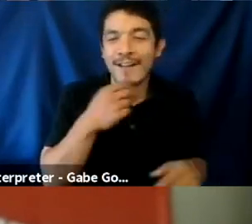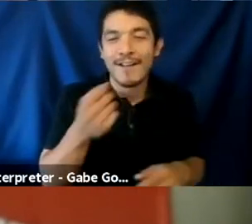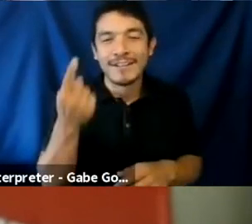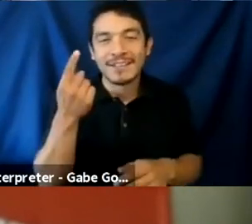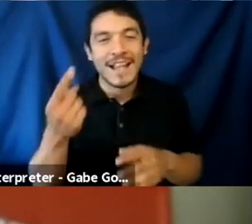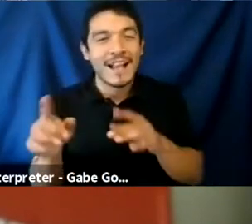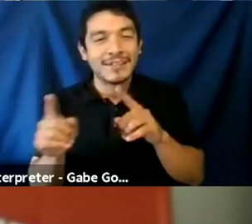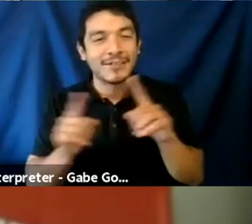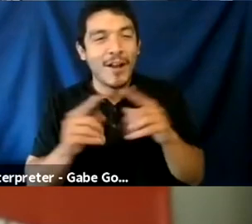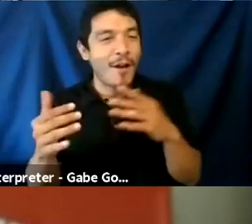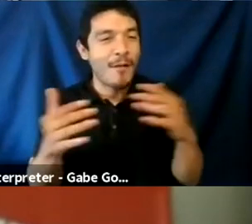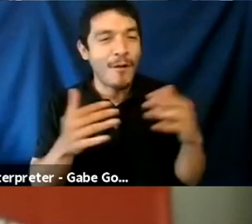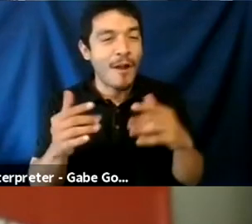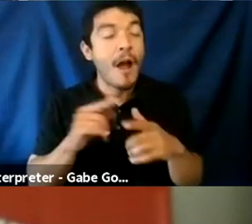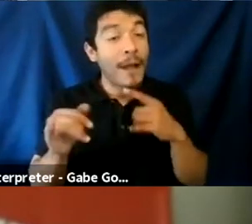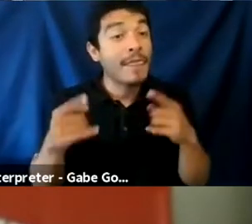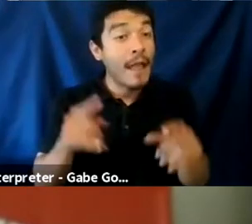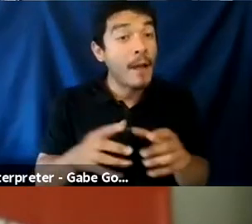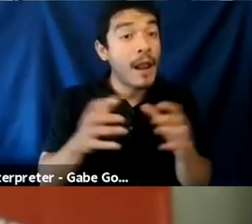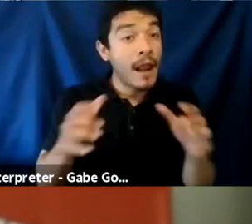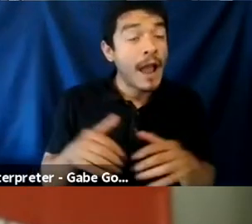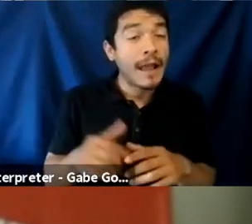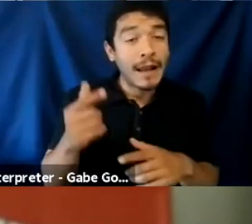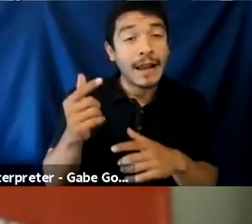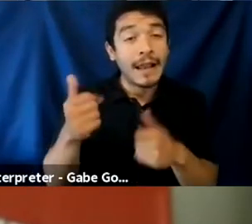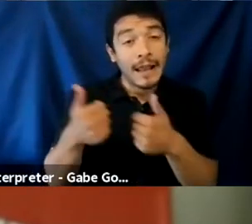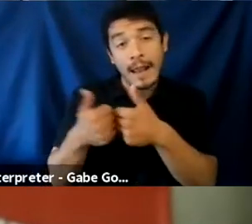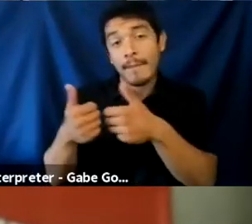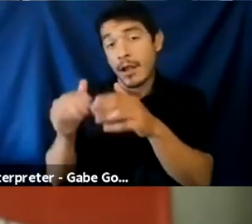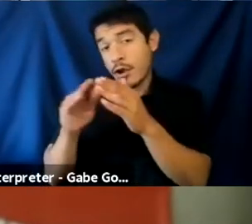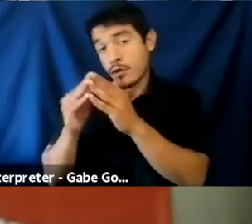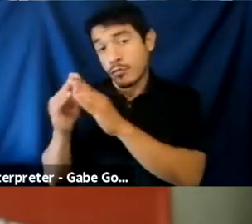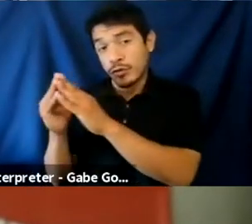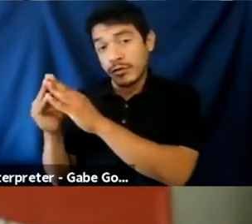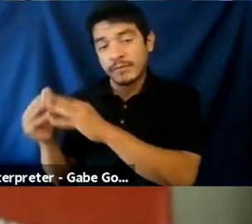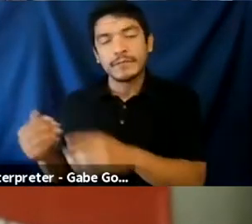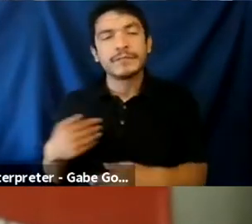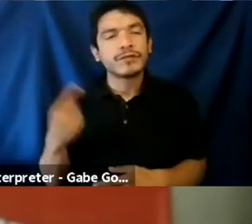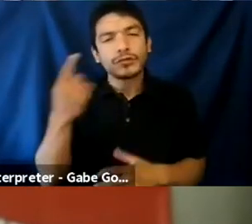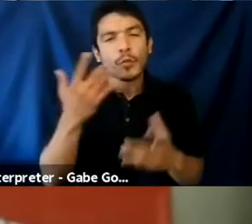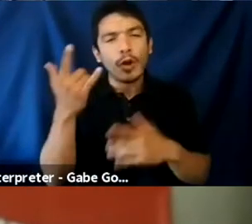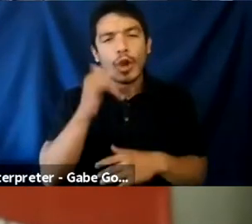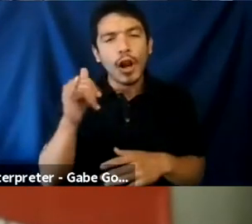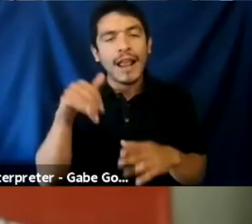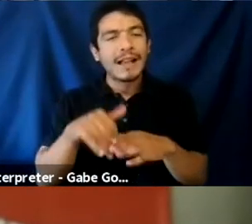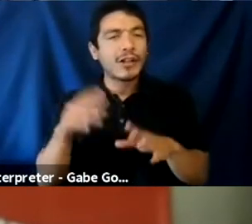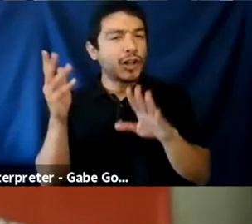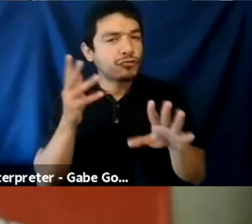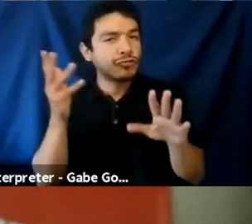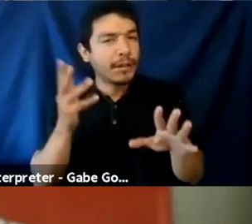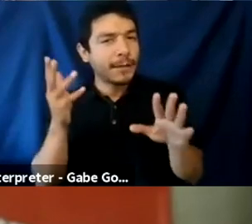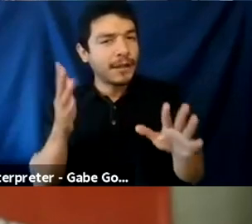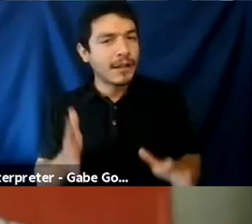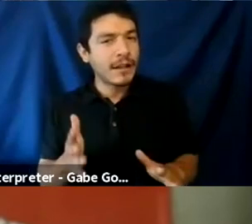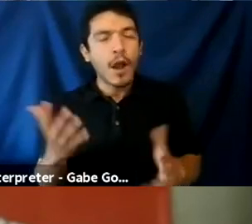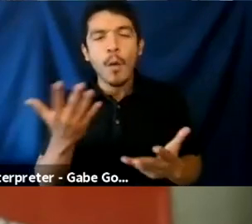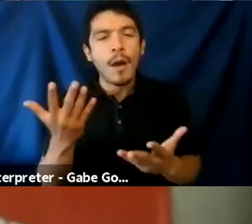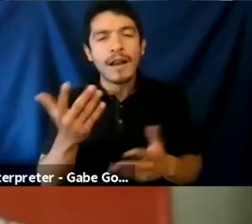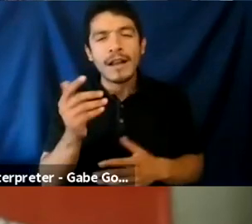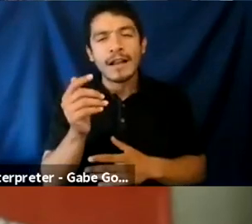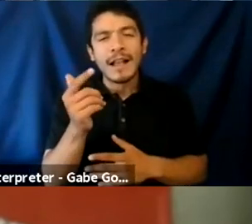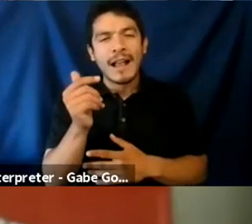Right. But that happens a lot in gaming. And so I'm wondering what that looks like in streaming, right? What is the gatekeeping?